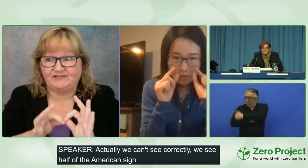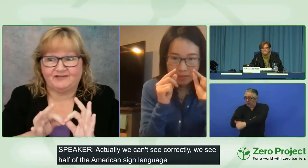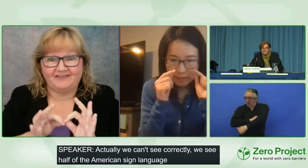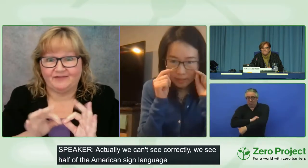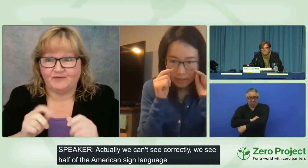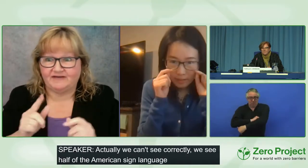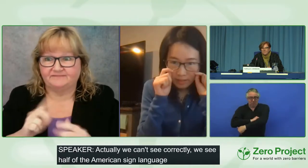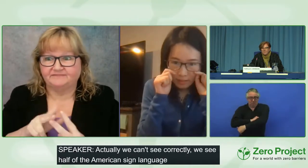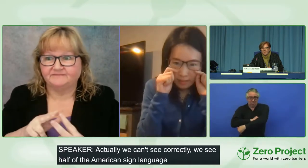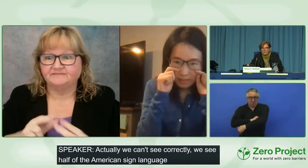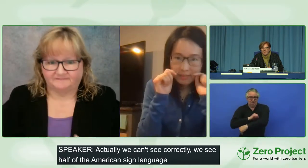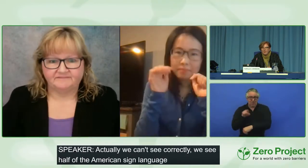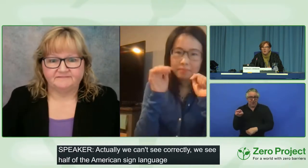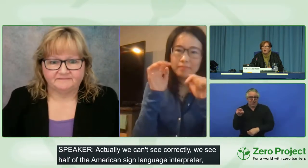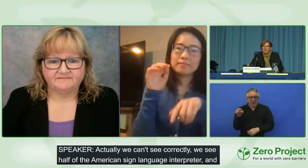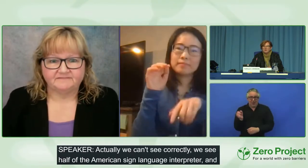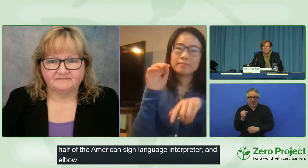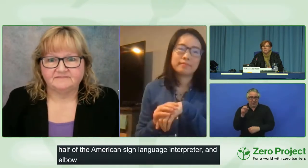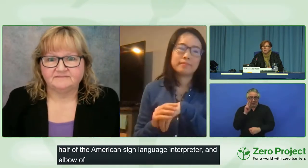see the interpretation of either one.